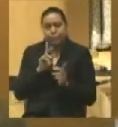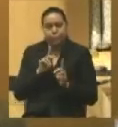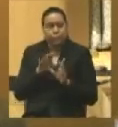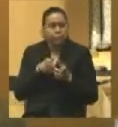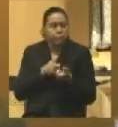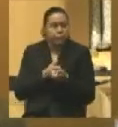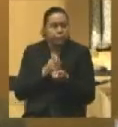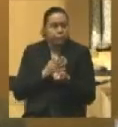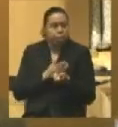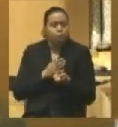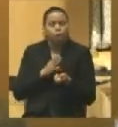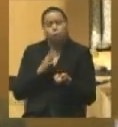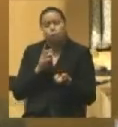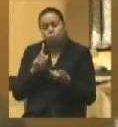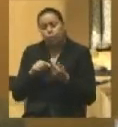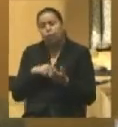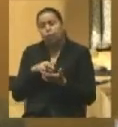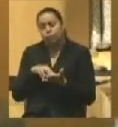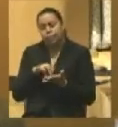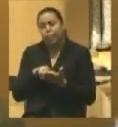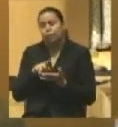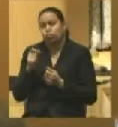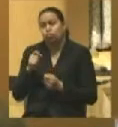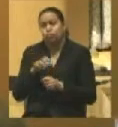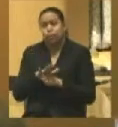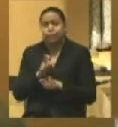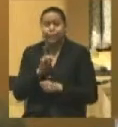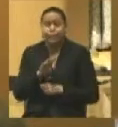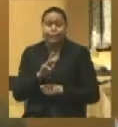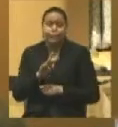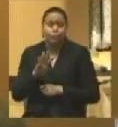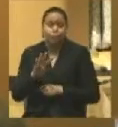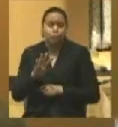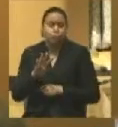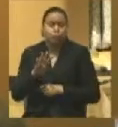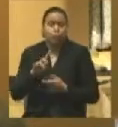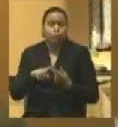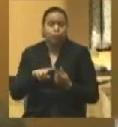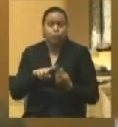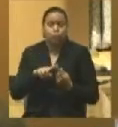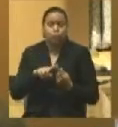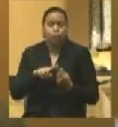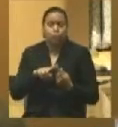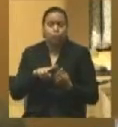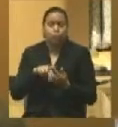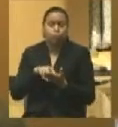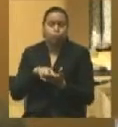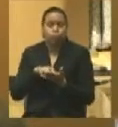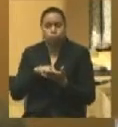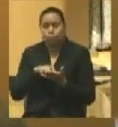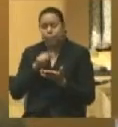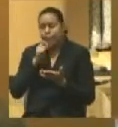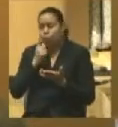well, perhaps overrated, was certainly strong enough in 1864 to dictate not only